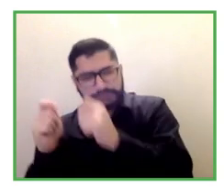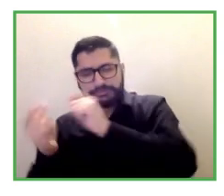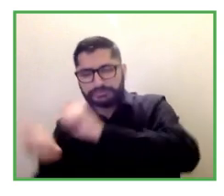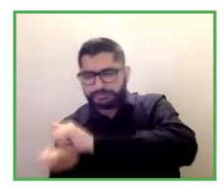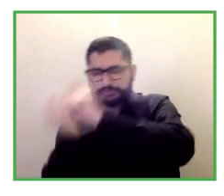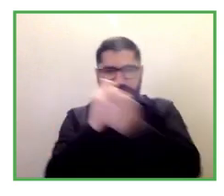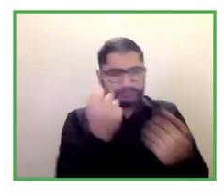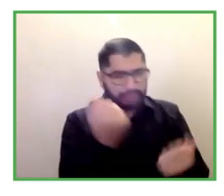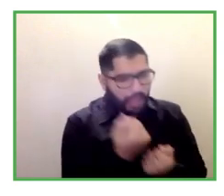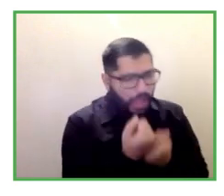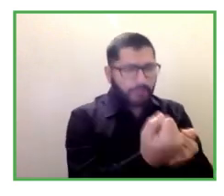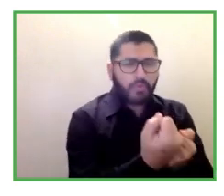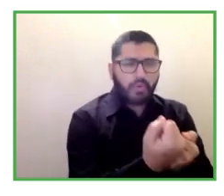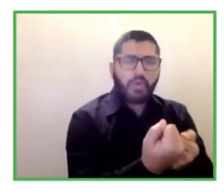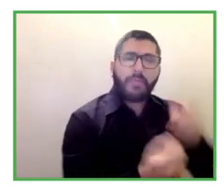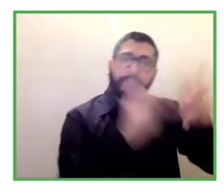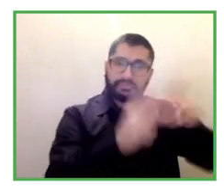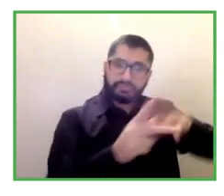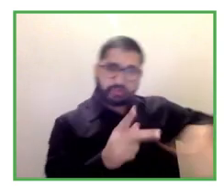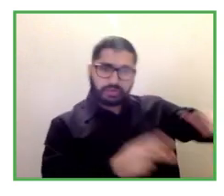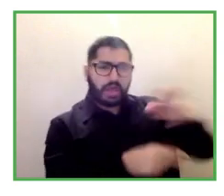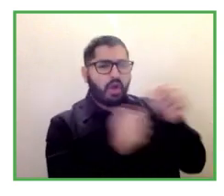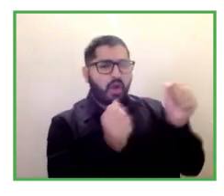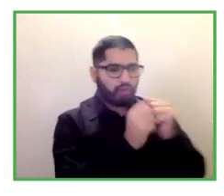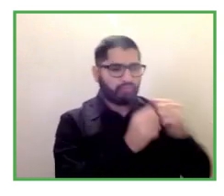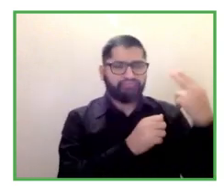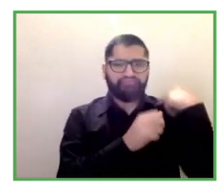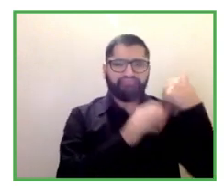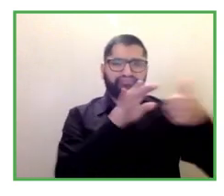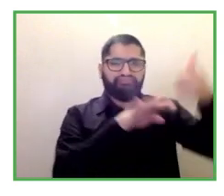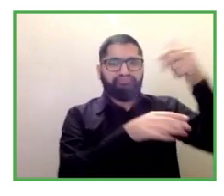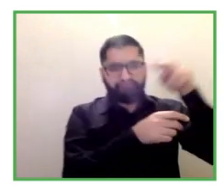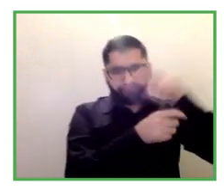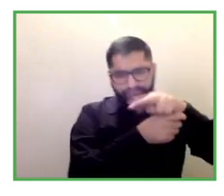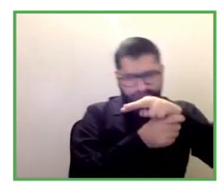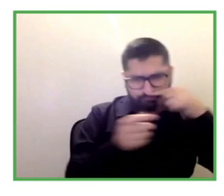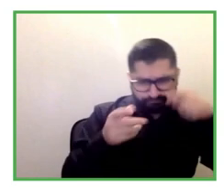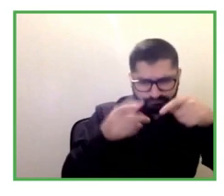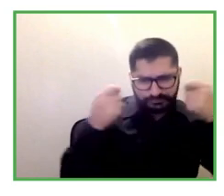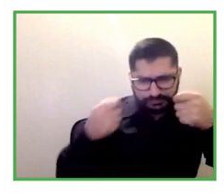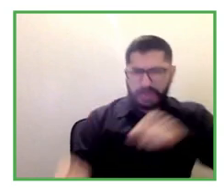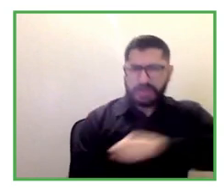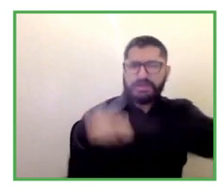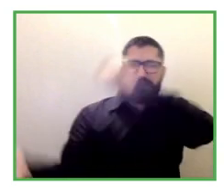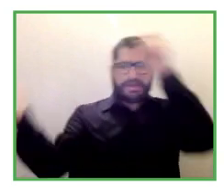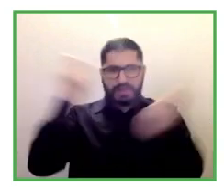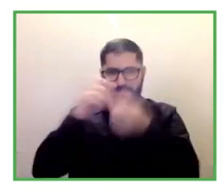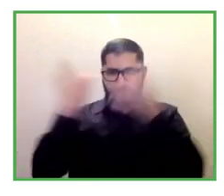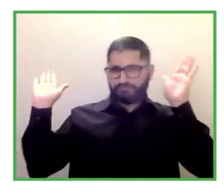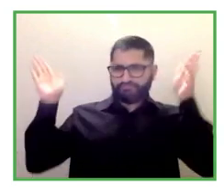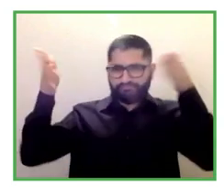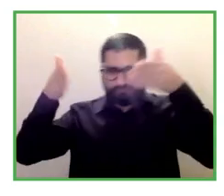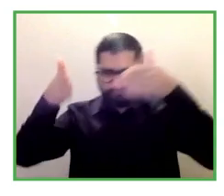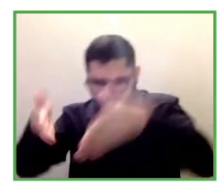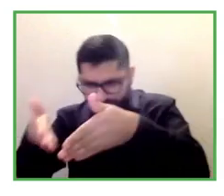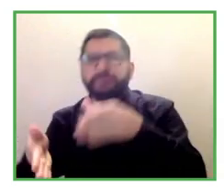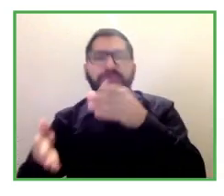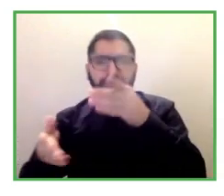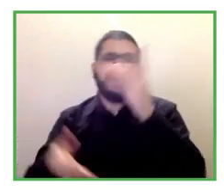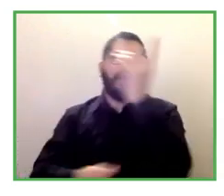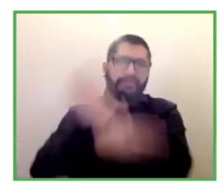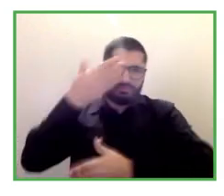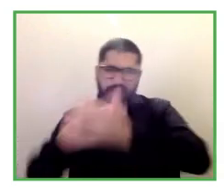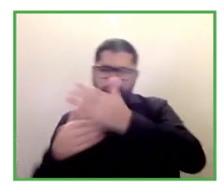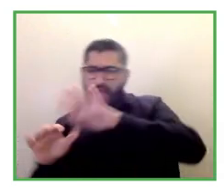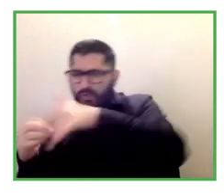and shift the focus towards workplace adjustments um and helping them understand the importance of actually understanding the practical things